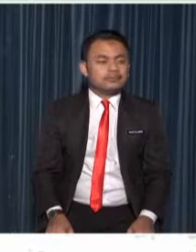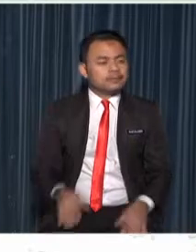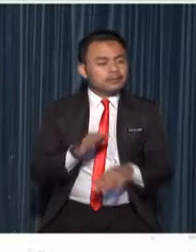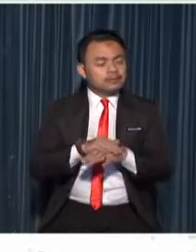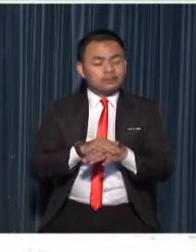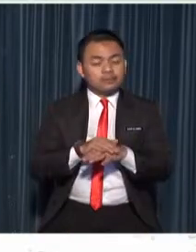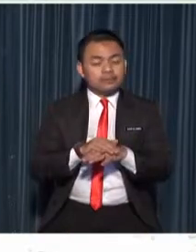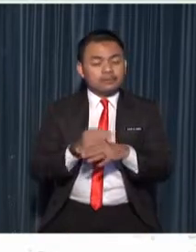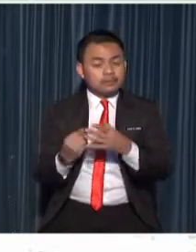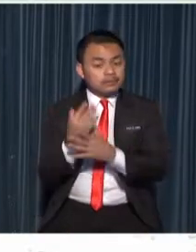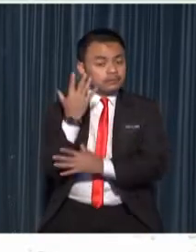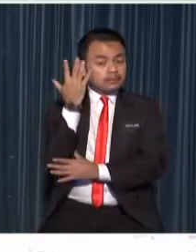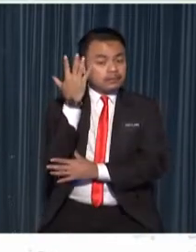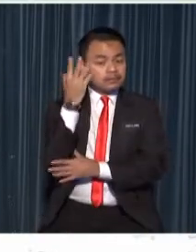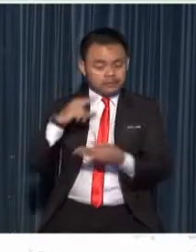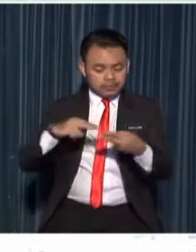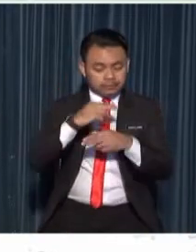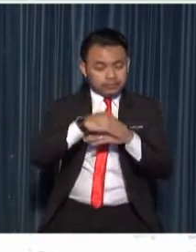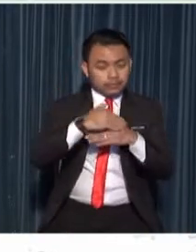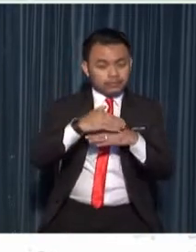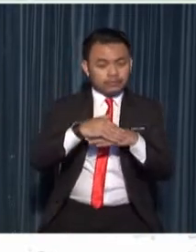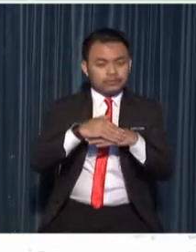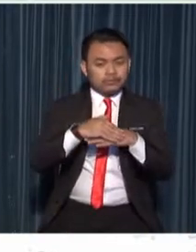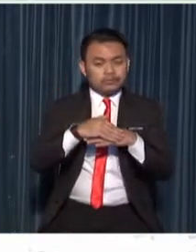reproduce through seeds